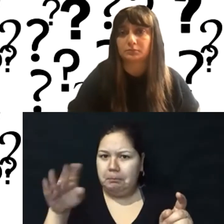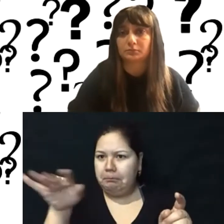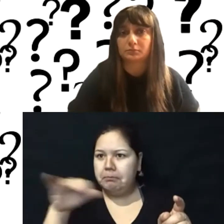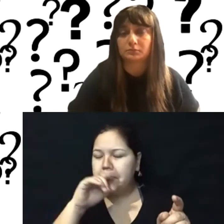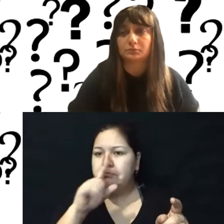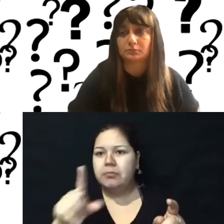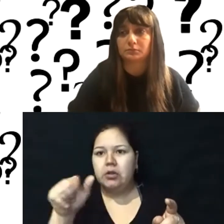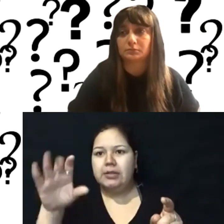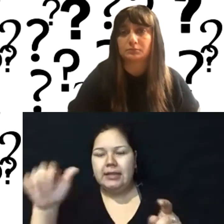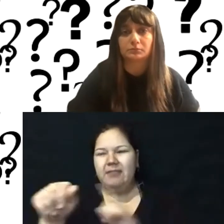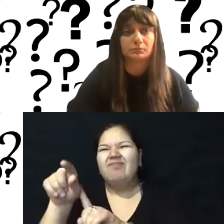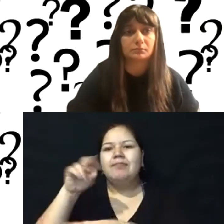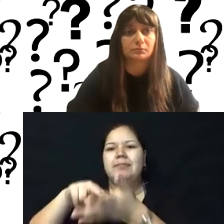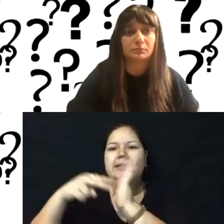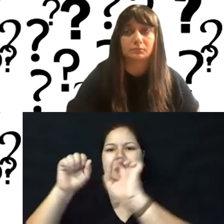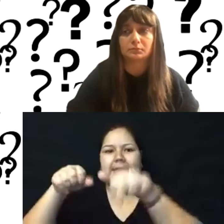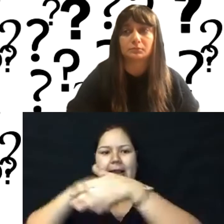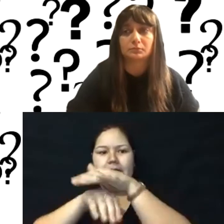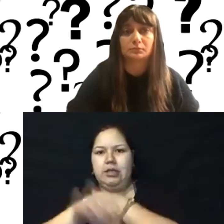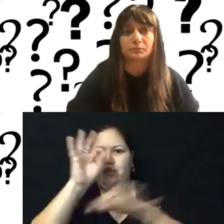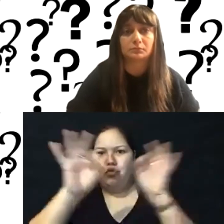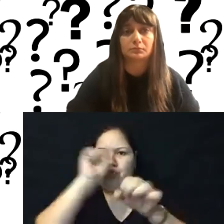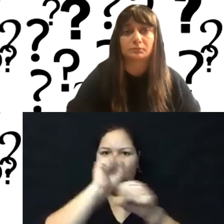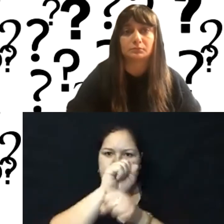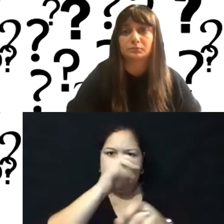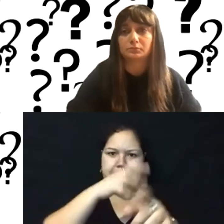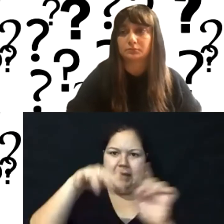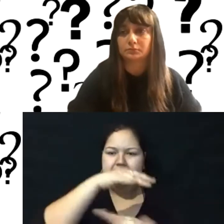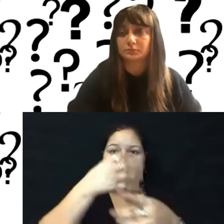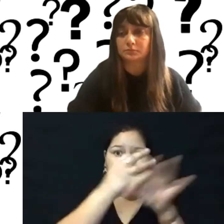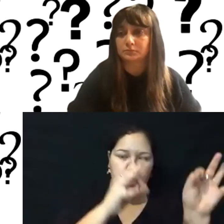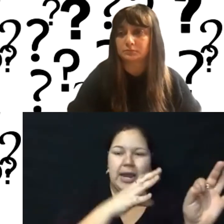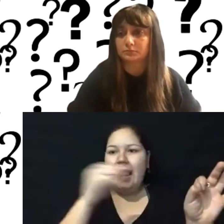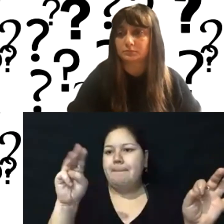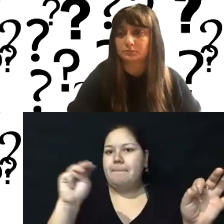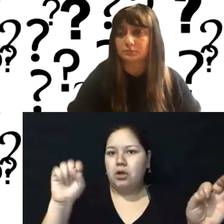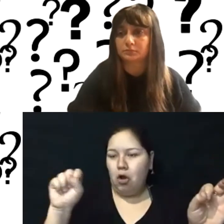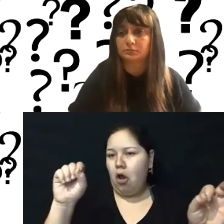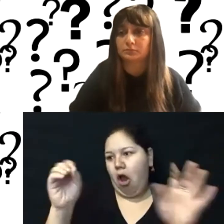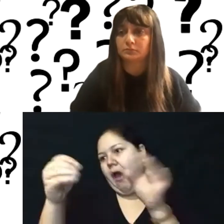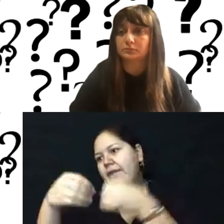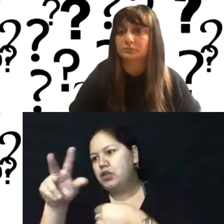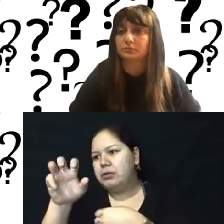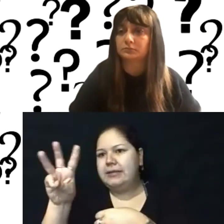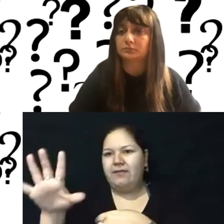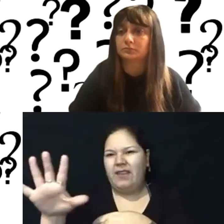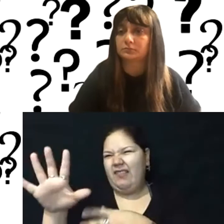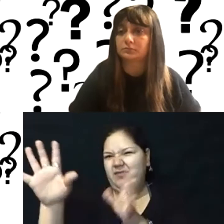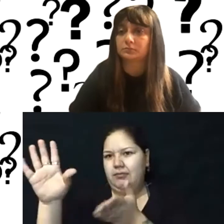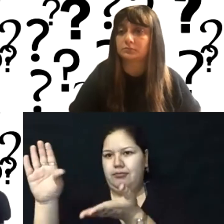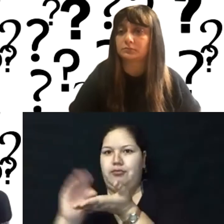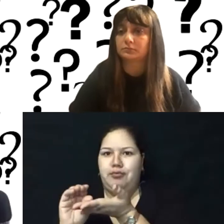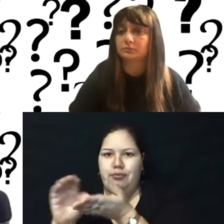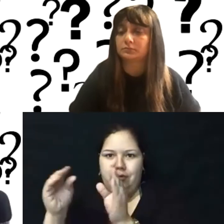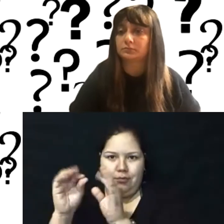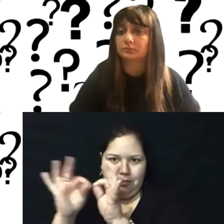workspace, um, uh, for free and Microsoft office 365 for a discount. But those are the two that, that, that would be in